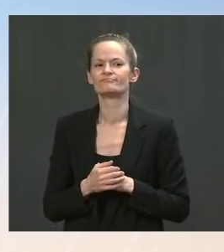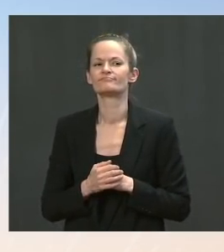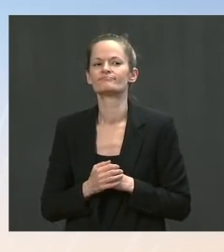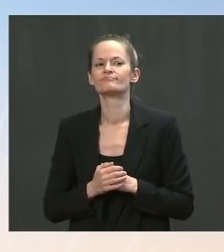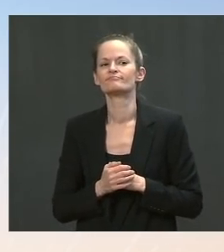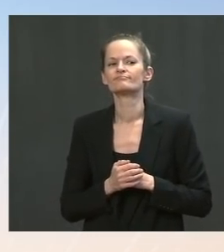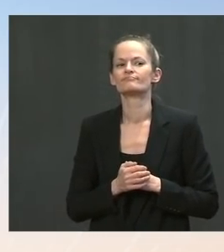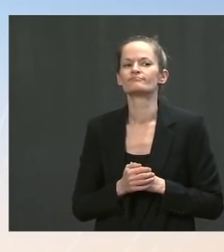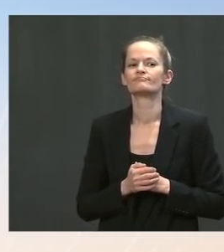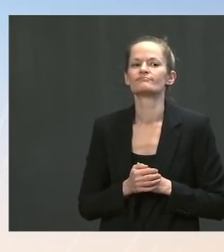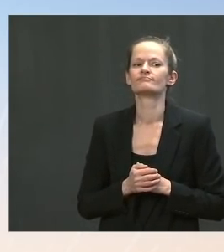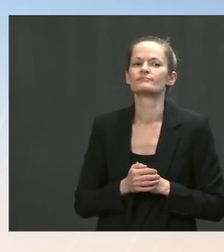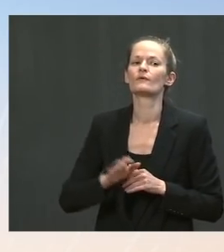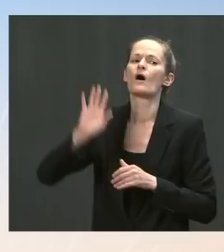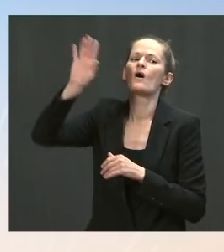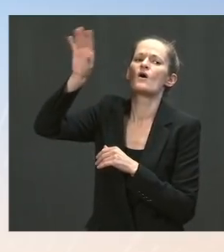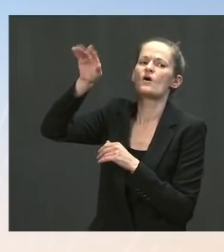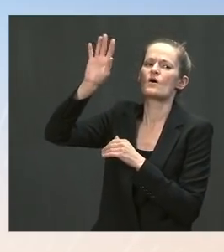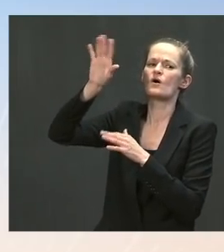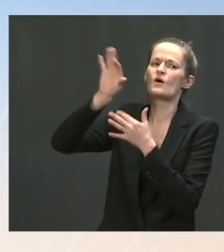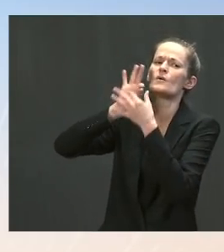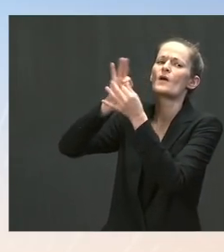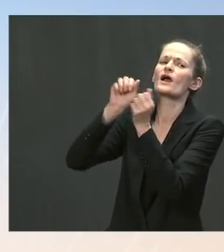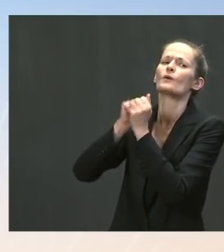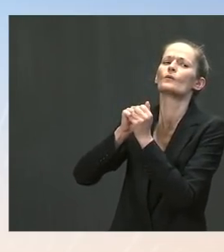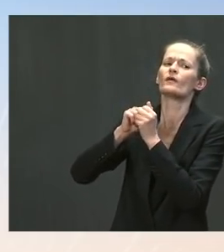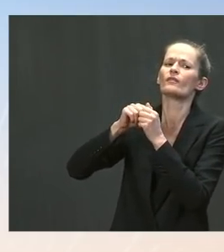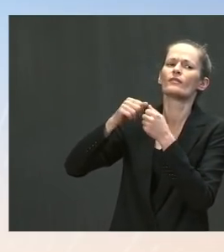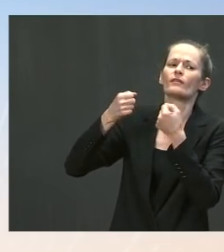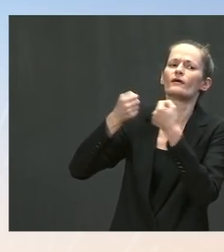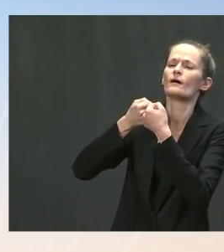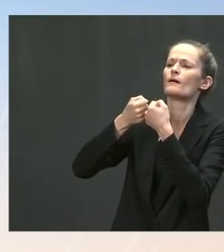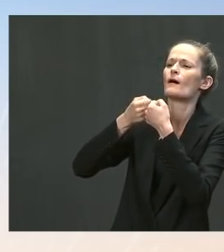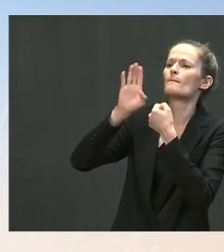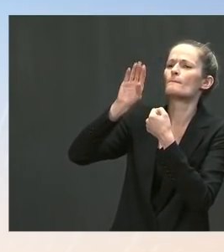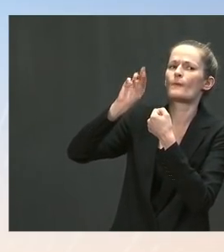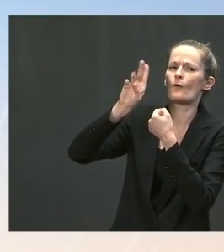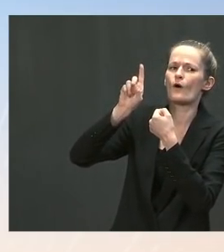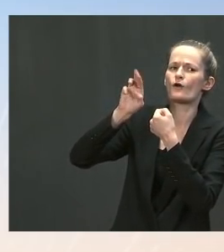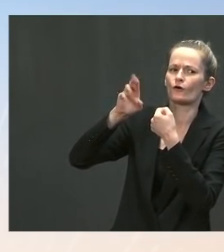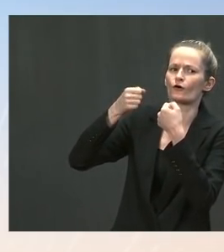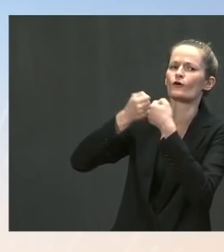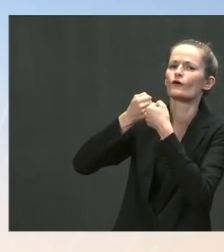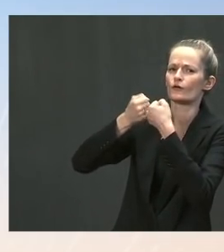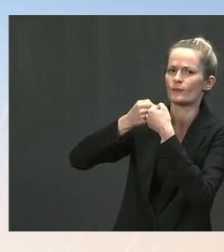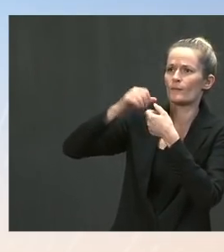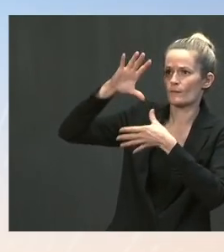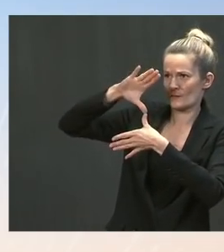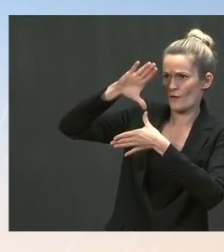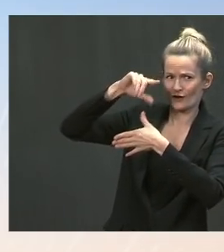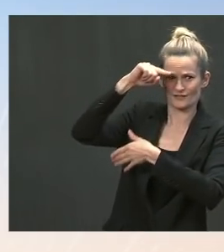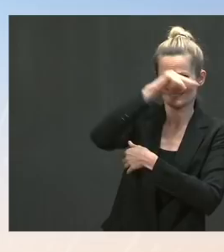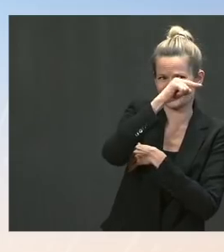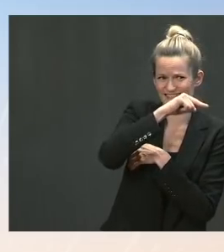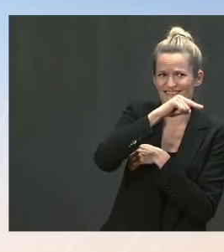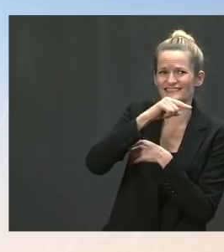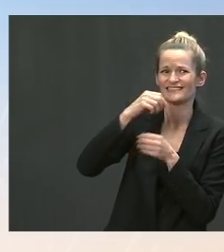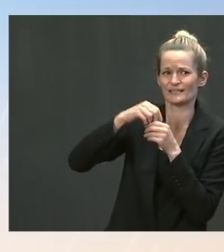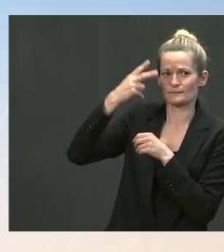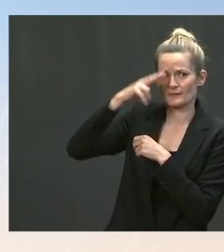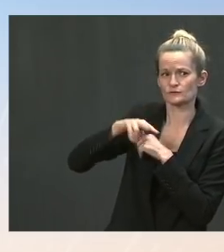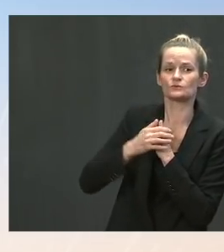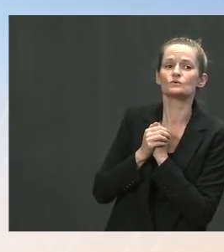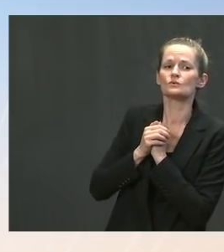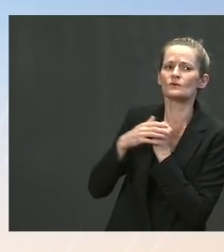remain high each day. And they're telling attorneys and advocates that they can wait as long as a month at least to talk to a